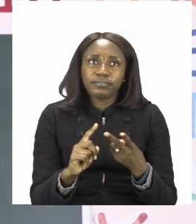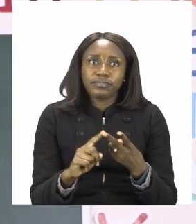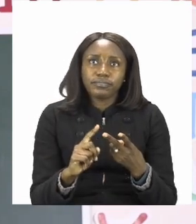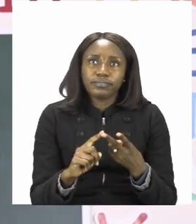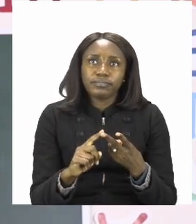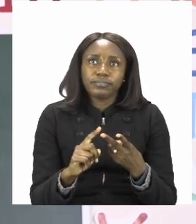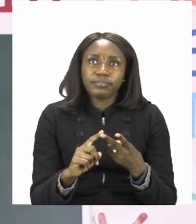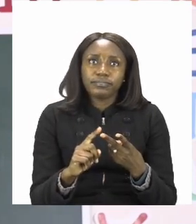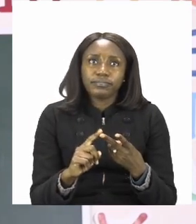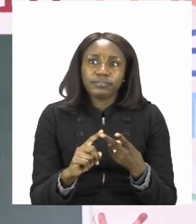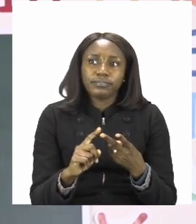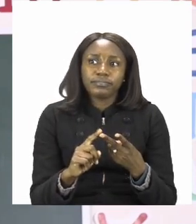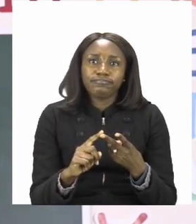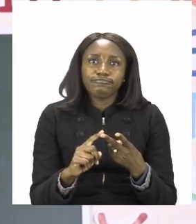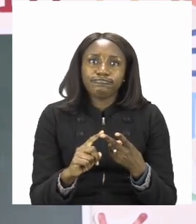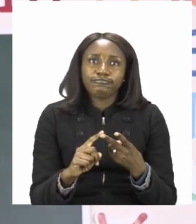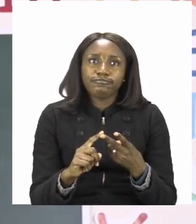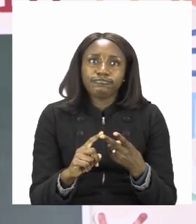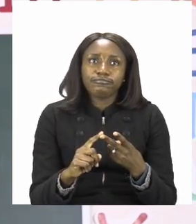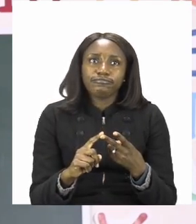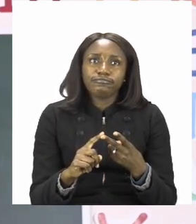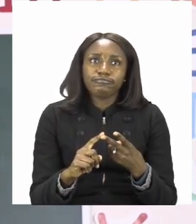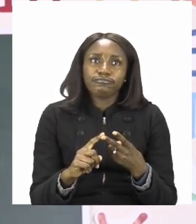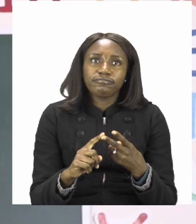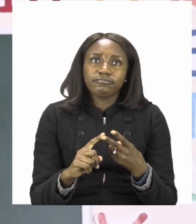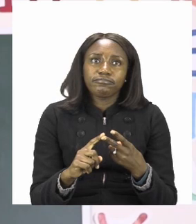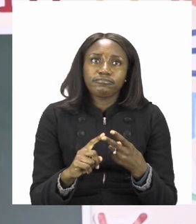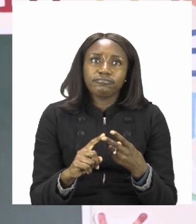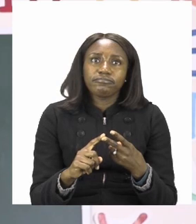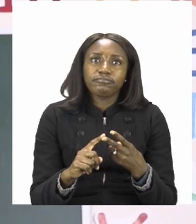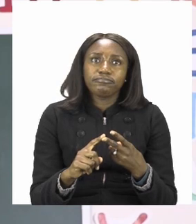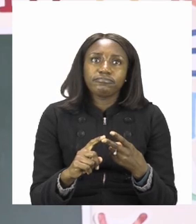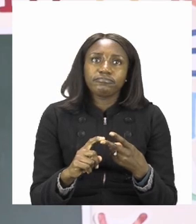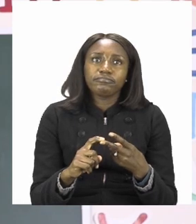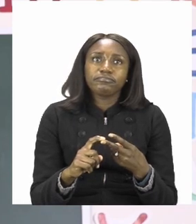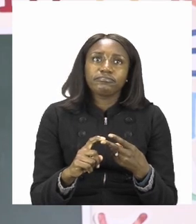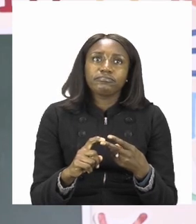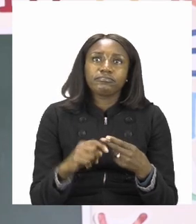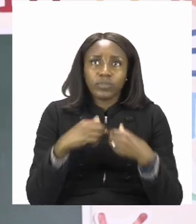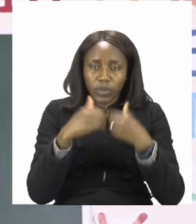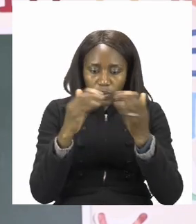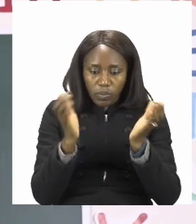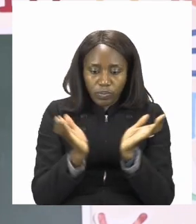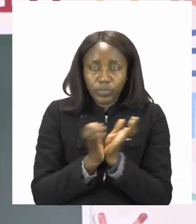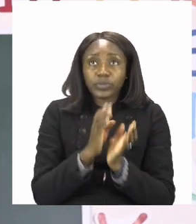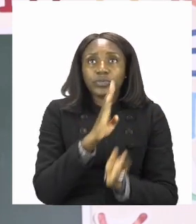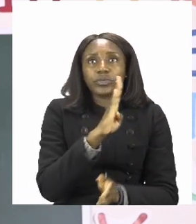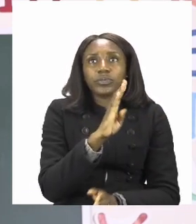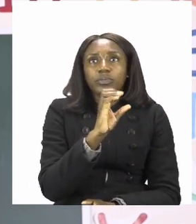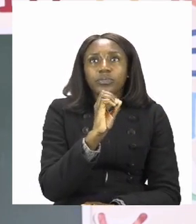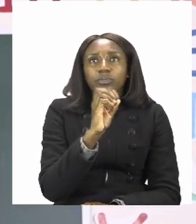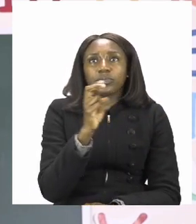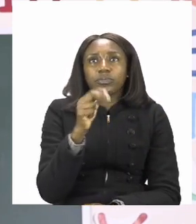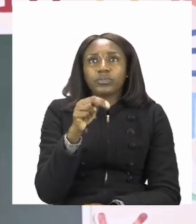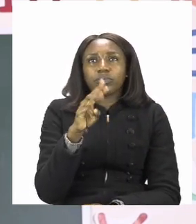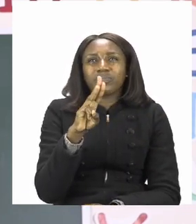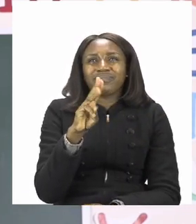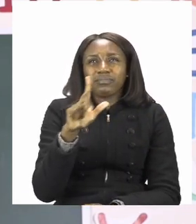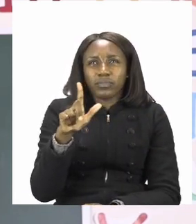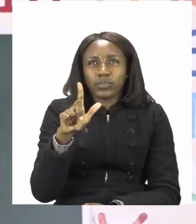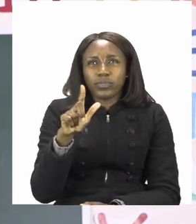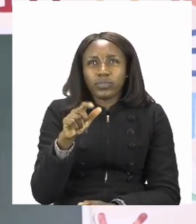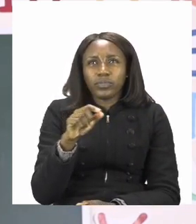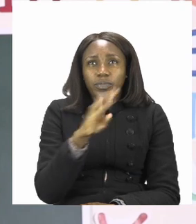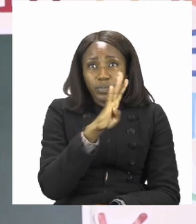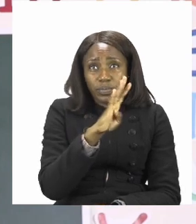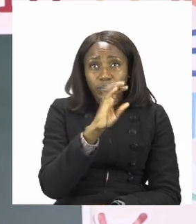on our picture, which is the picture of the bowl. So the bowl we can see here